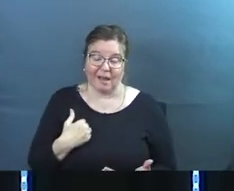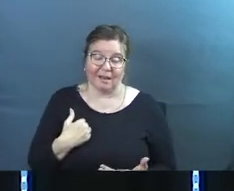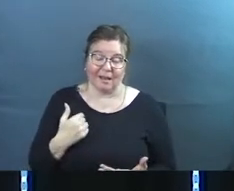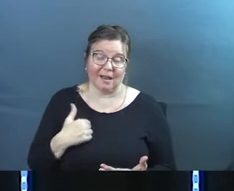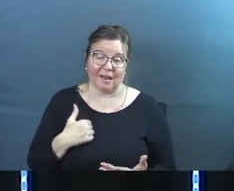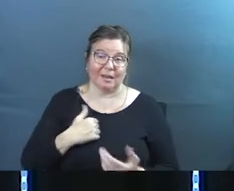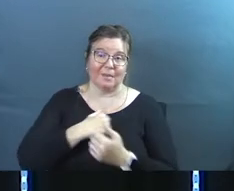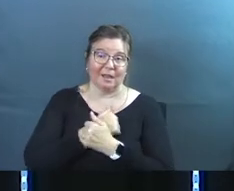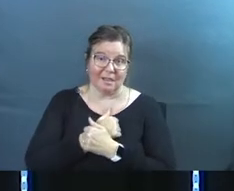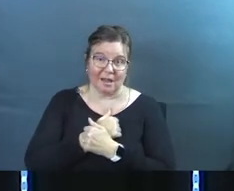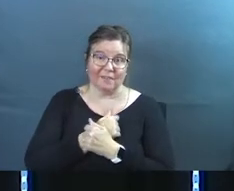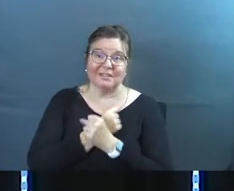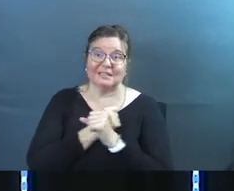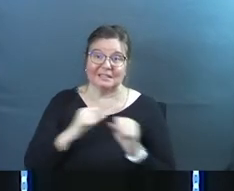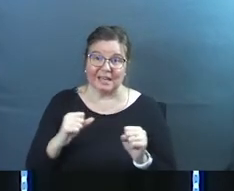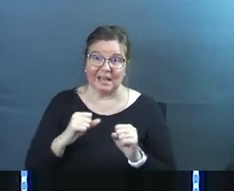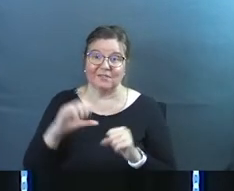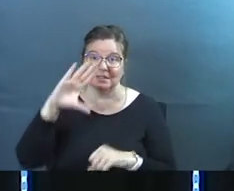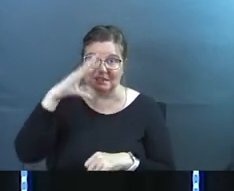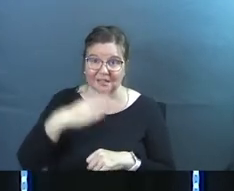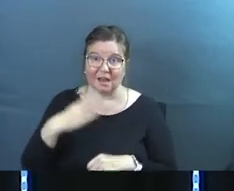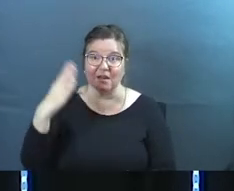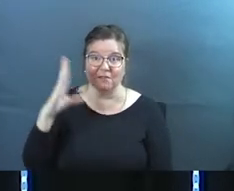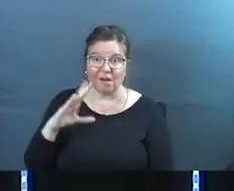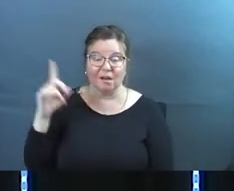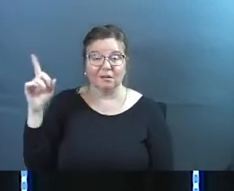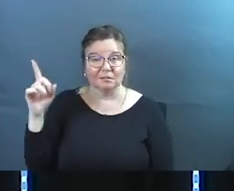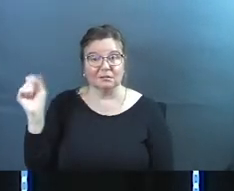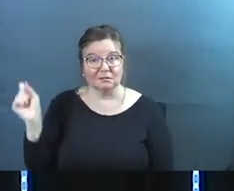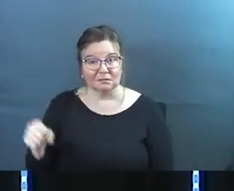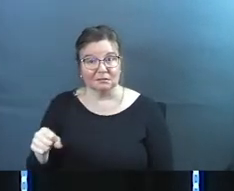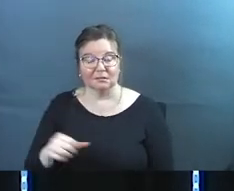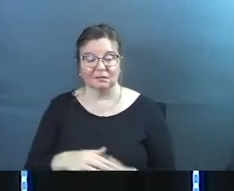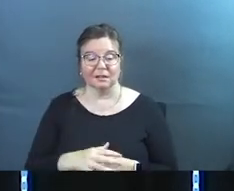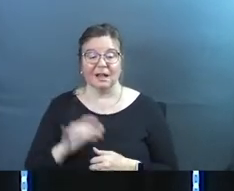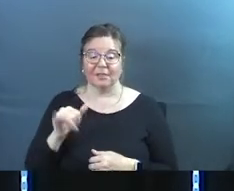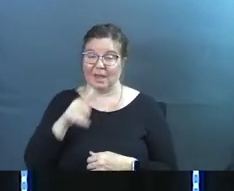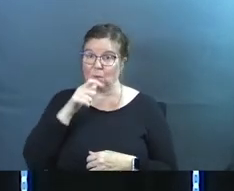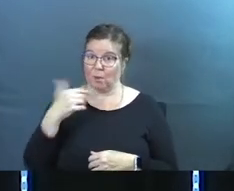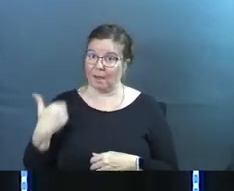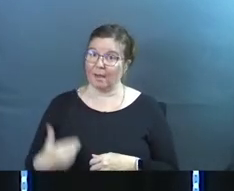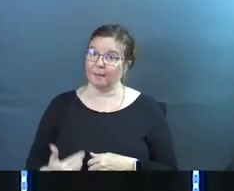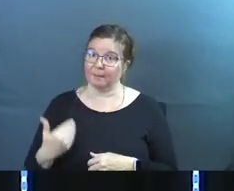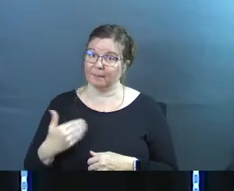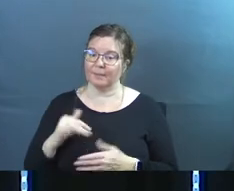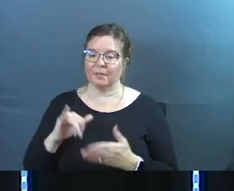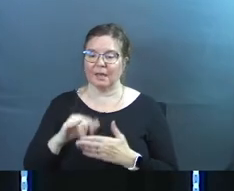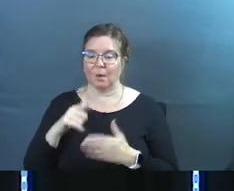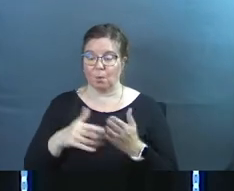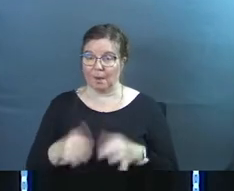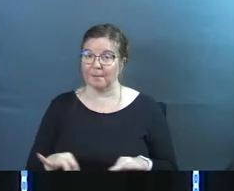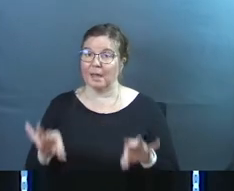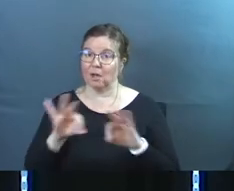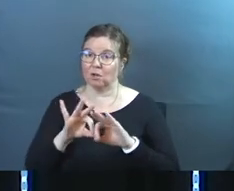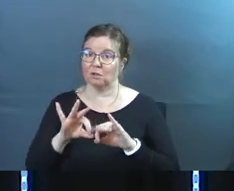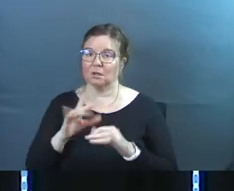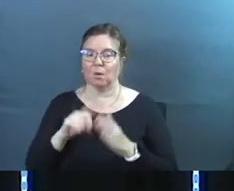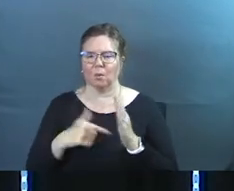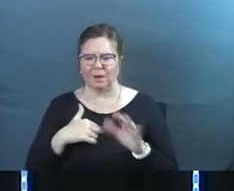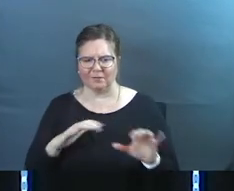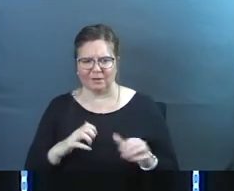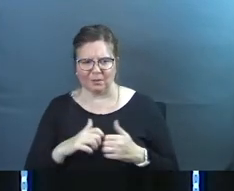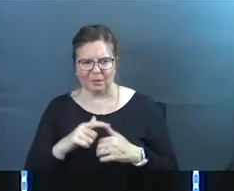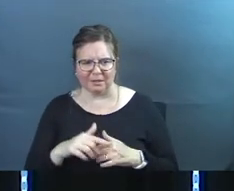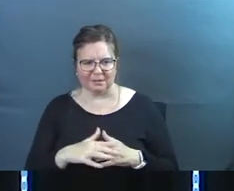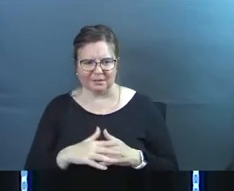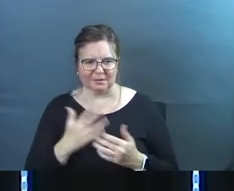I'm a loved saved son of God and that's who I am and that's what matters and what have I